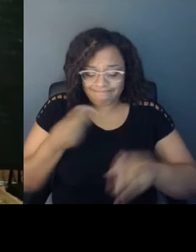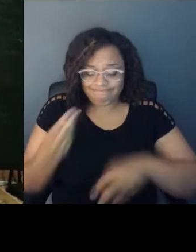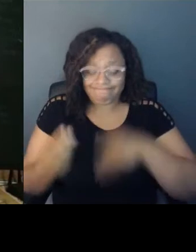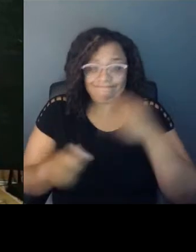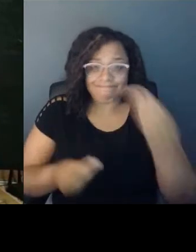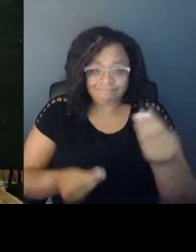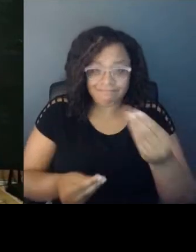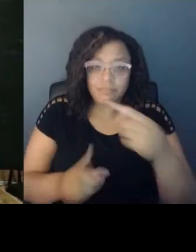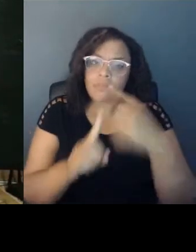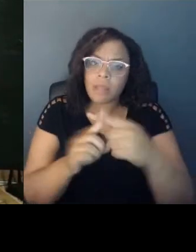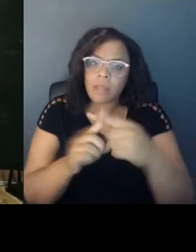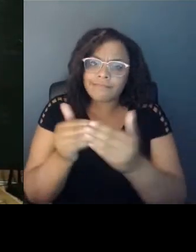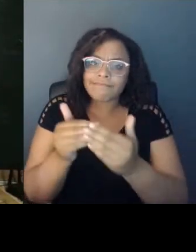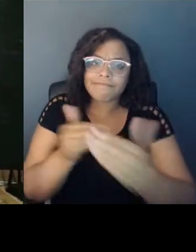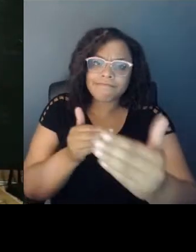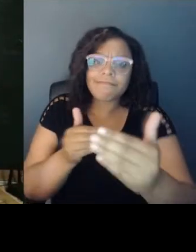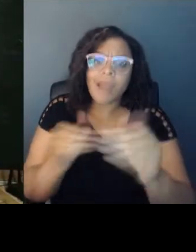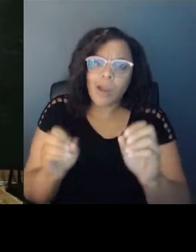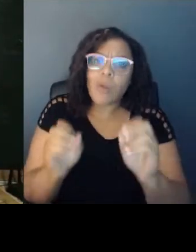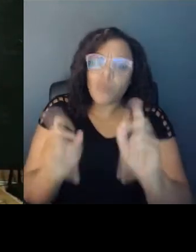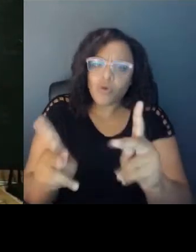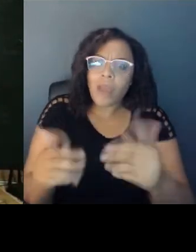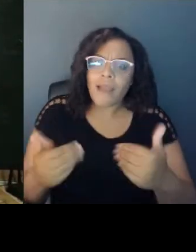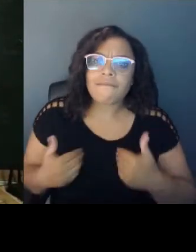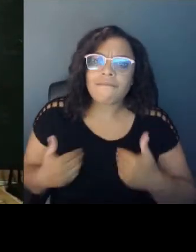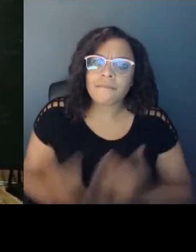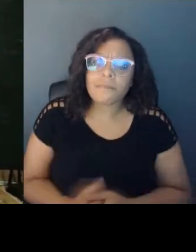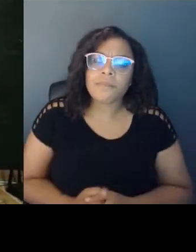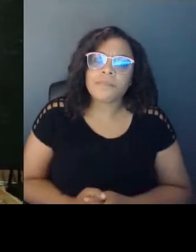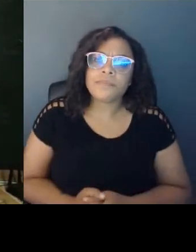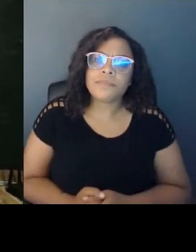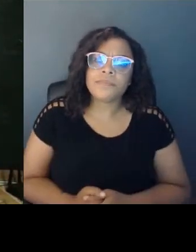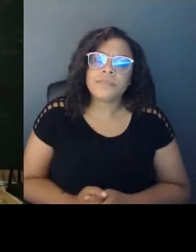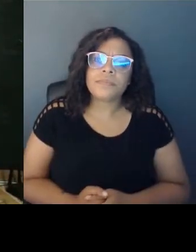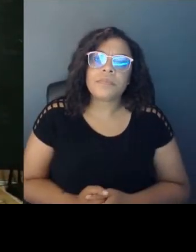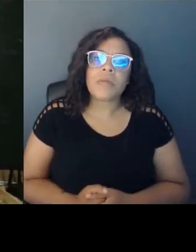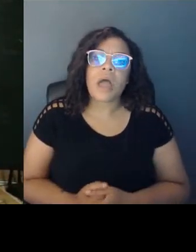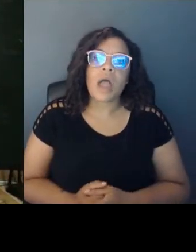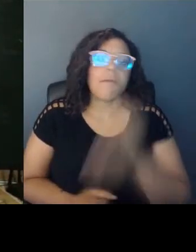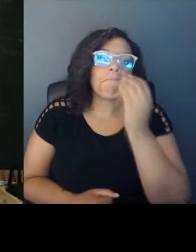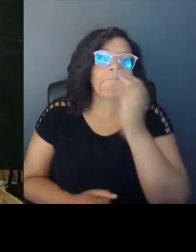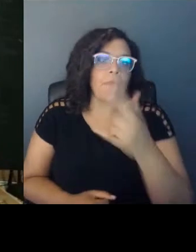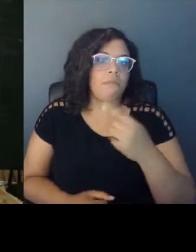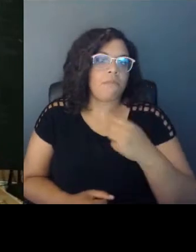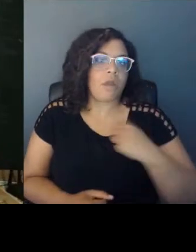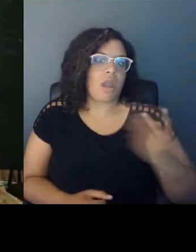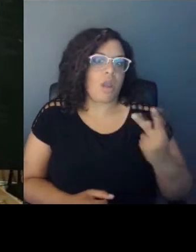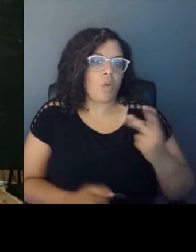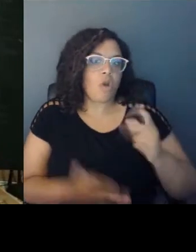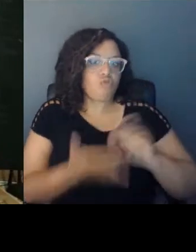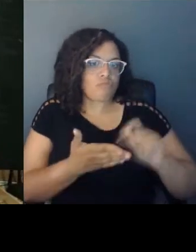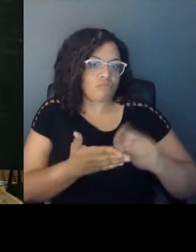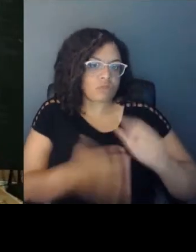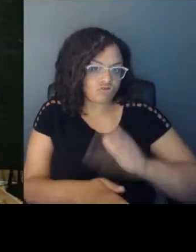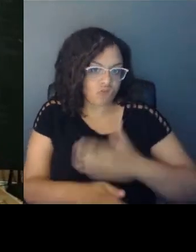So we're going to share with you an original song. Thank you for being here.